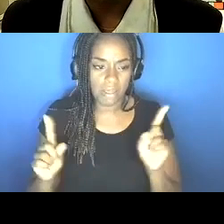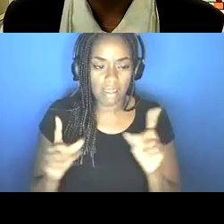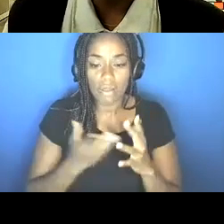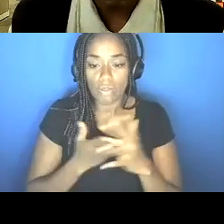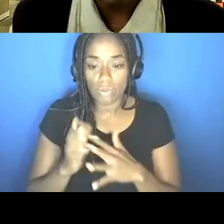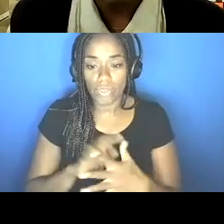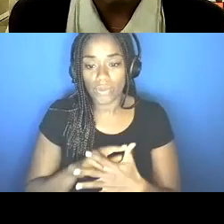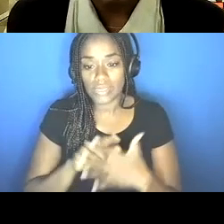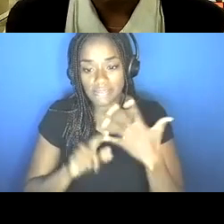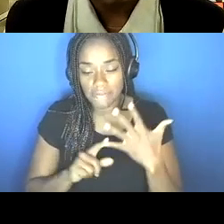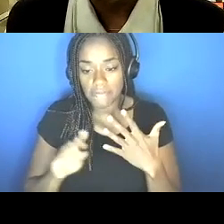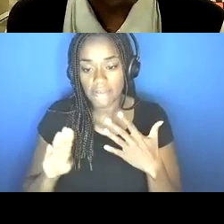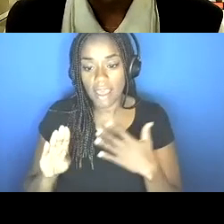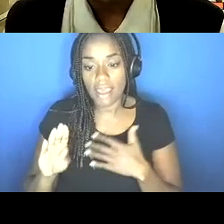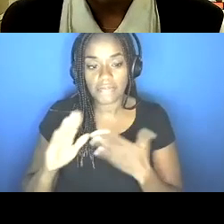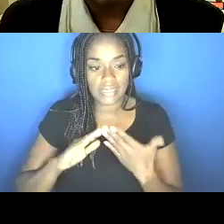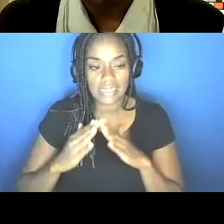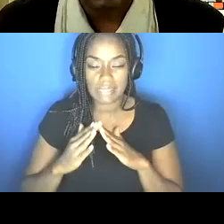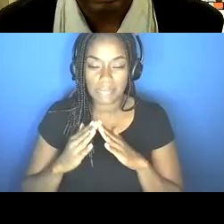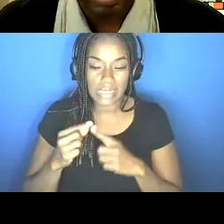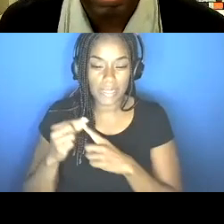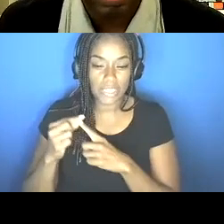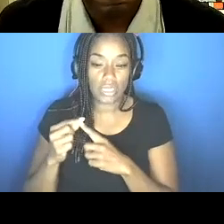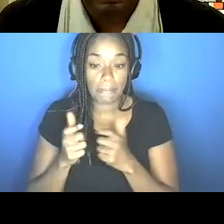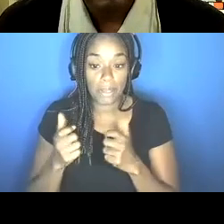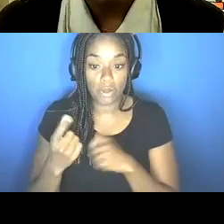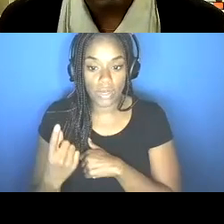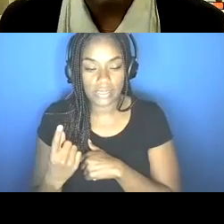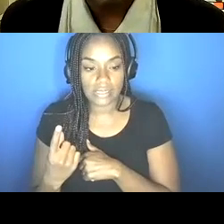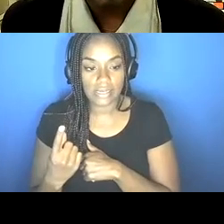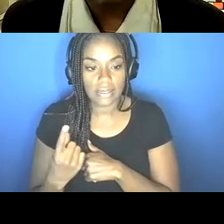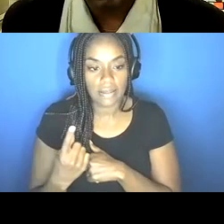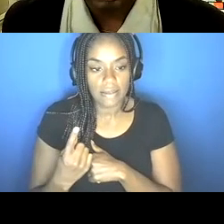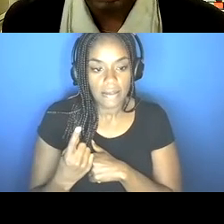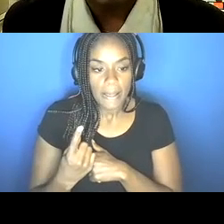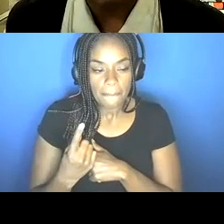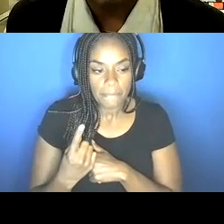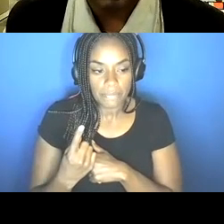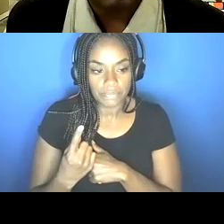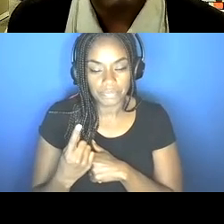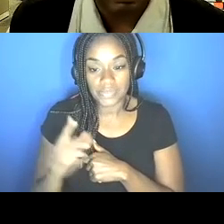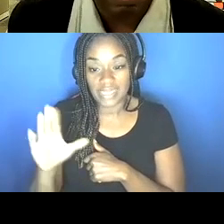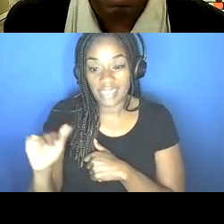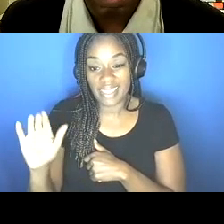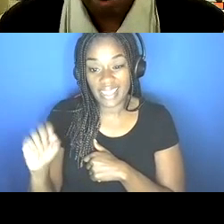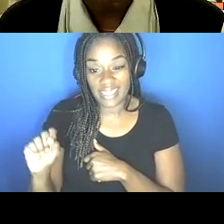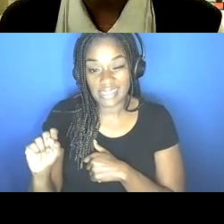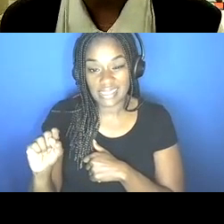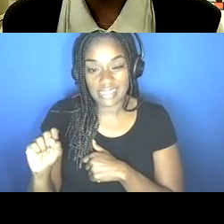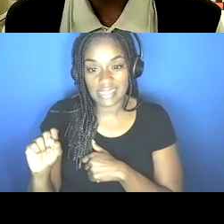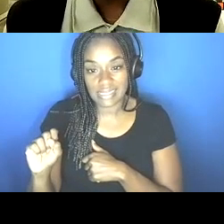boroughs, but specifically some of the larger boroughs, um, we've seen that the case, that there has been, the cases have affected of large,